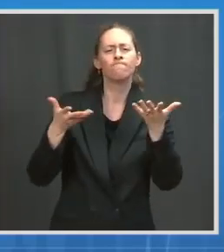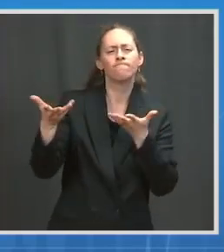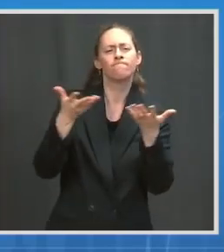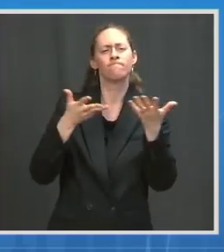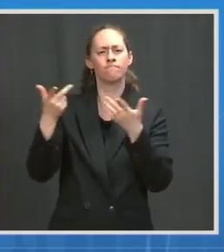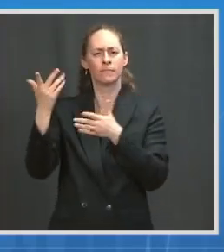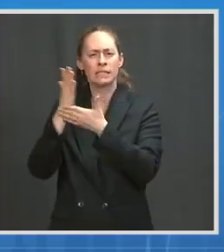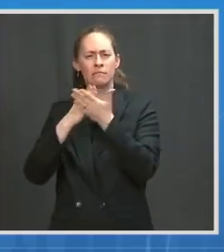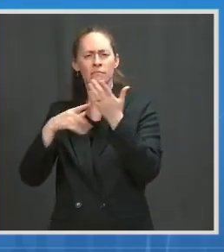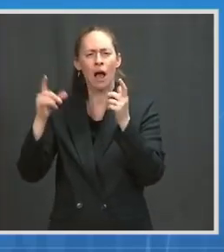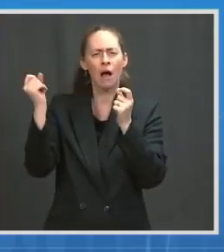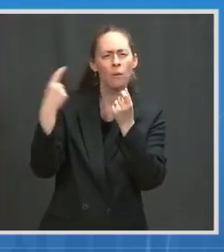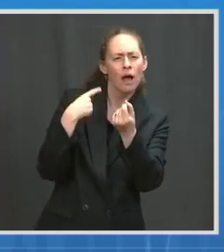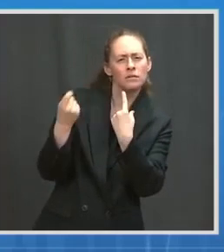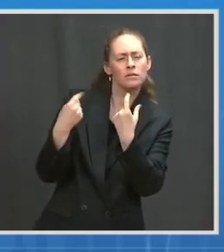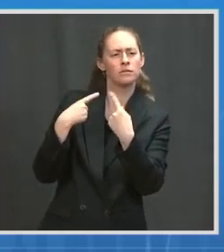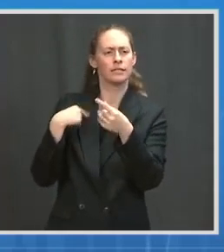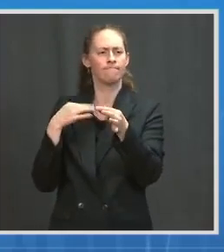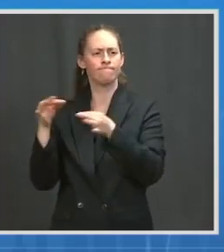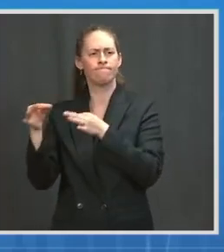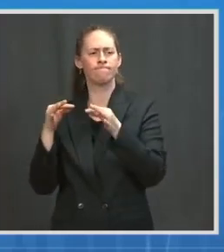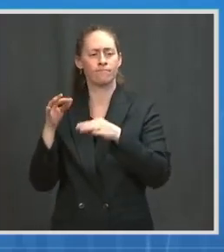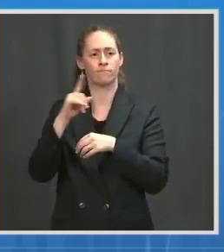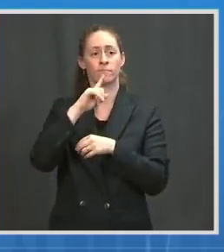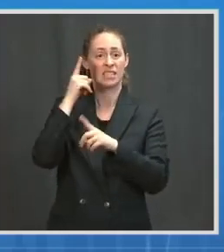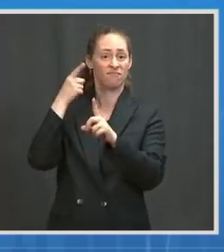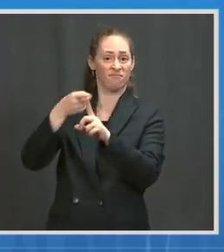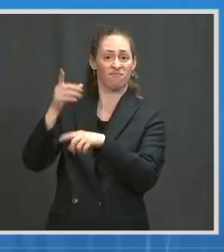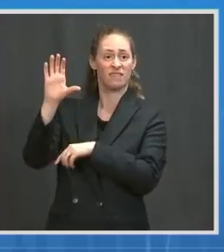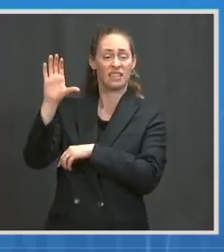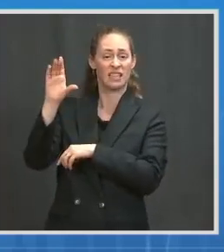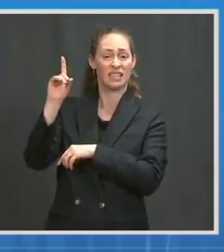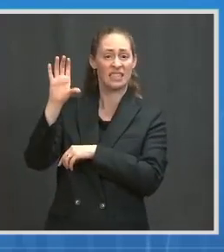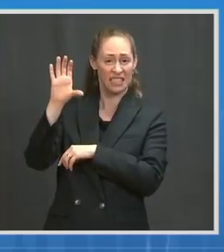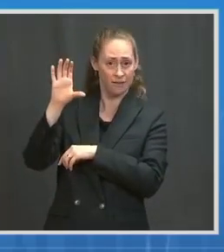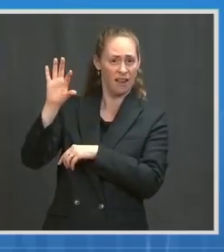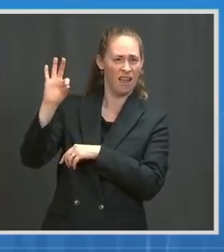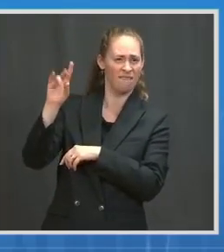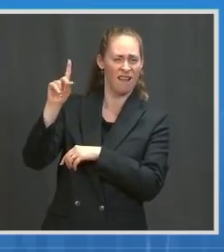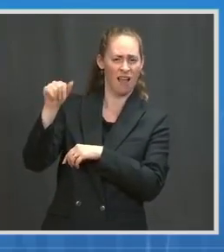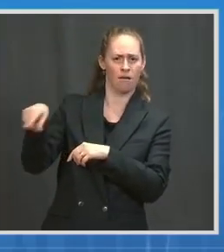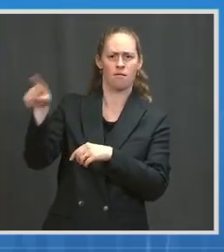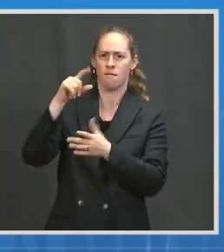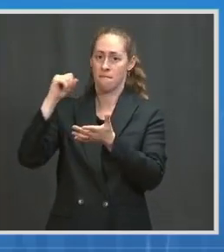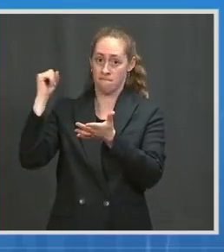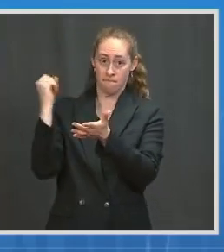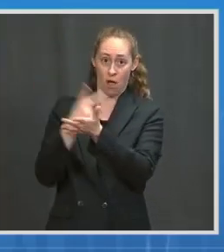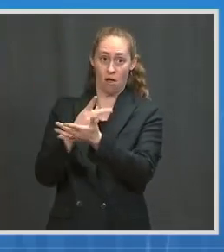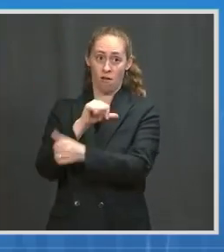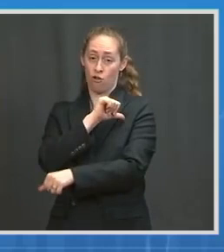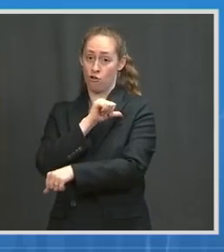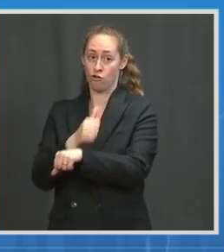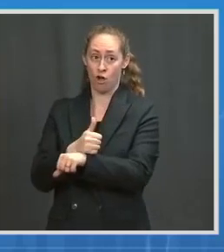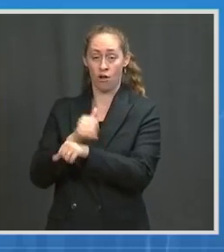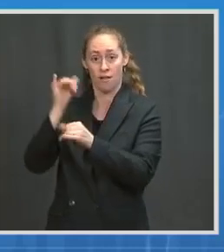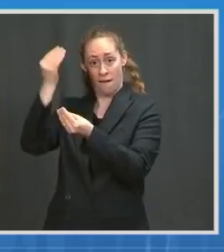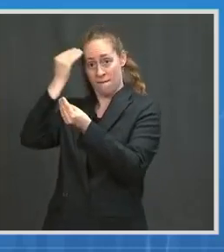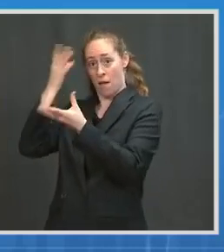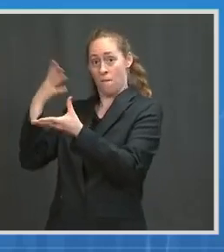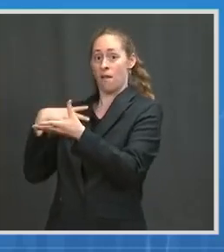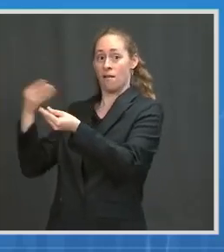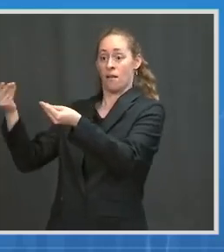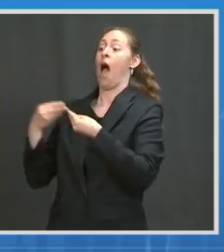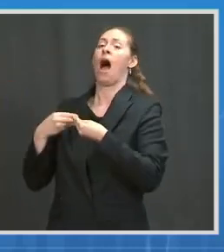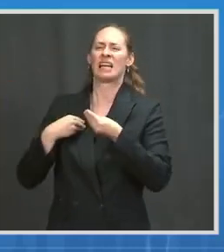and I should say the CDC committee provides information, we will be getting that information to people so parents can make quick